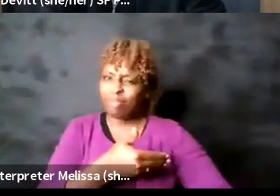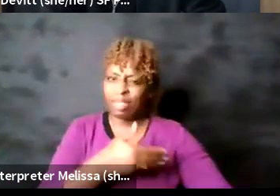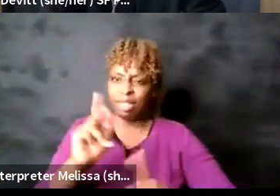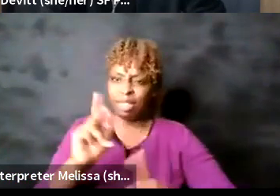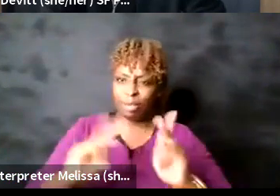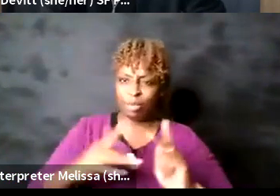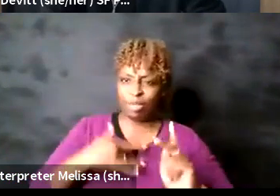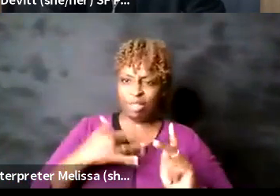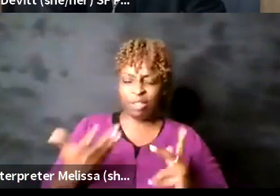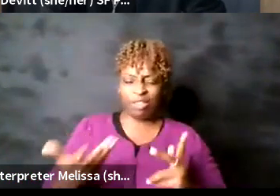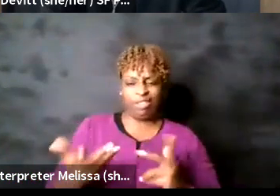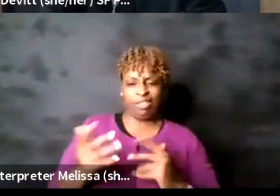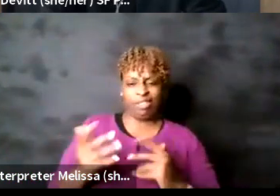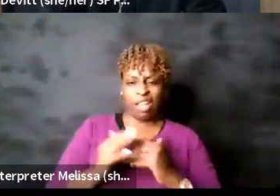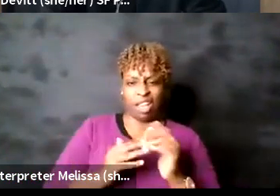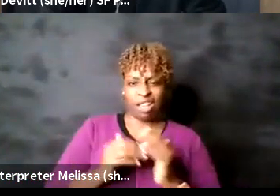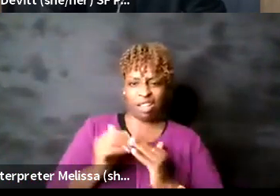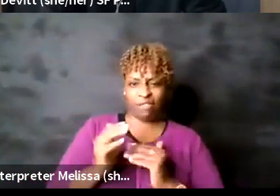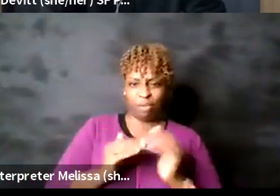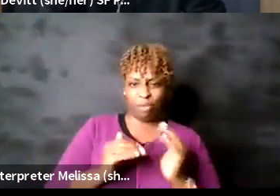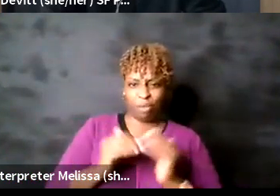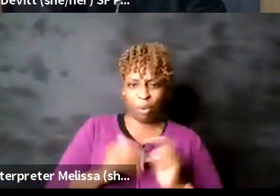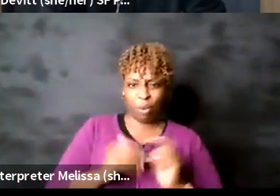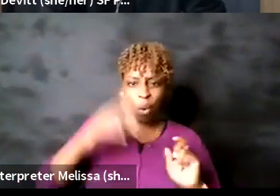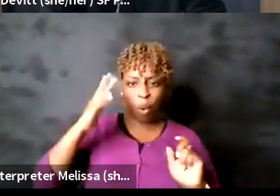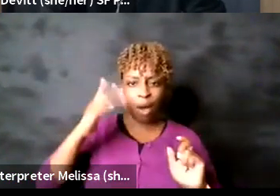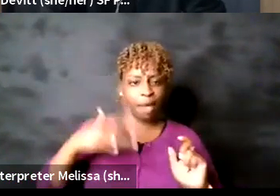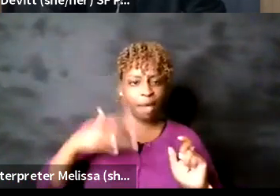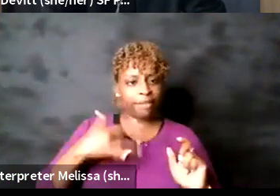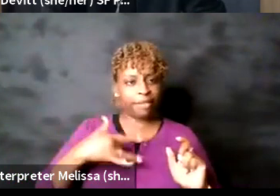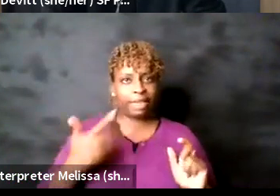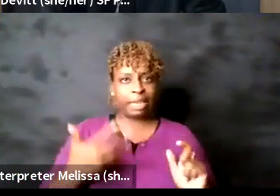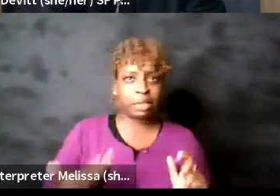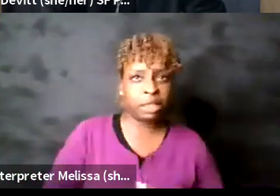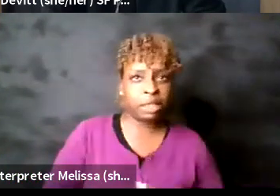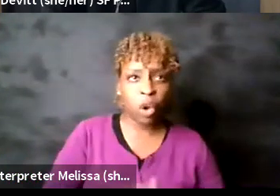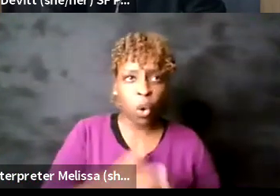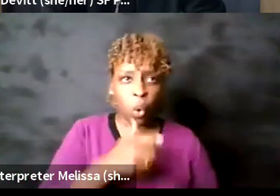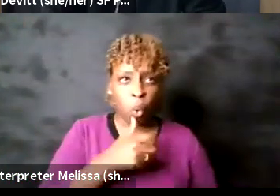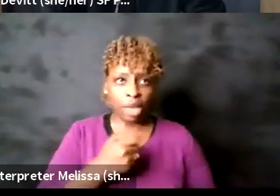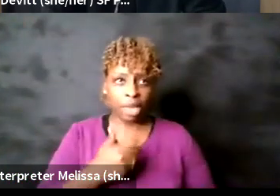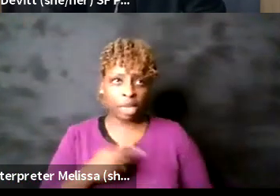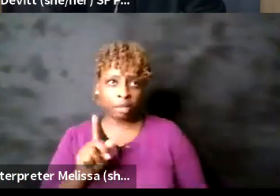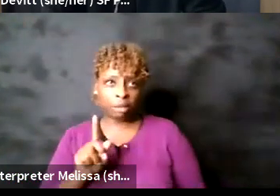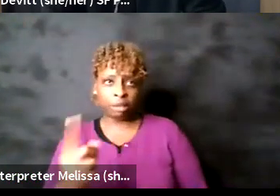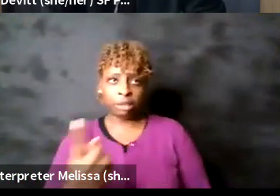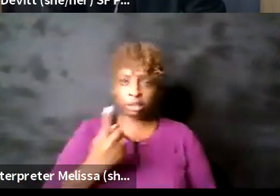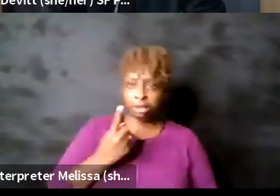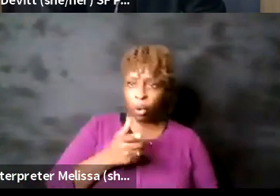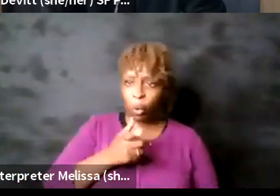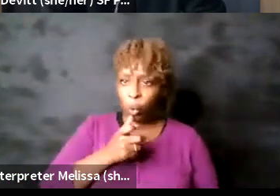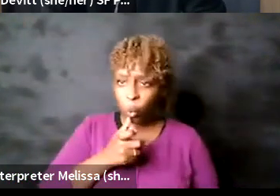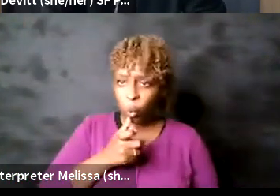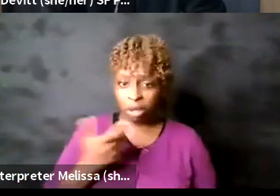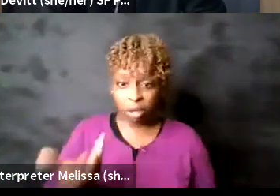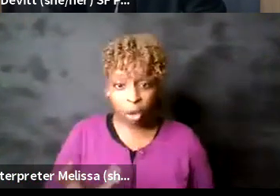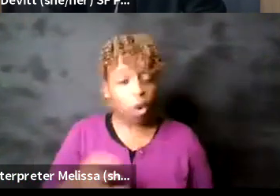is if they're not sure who they can go to or if the person who is you know the person in charge is someone